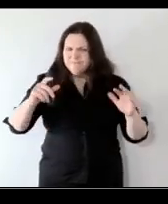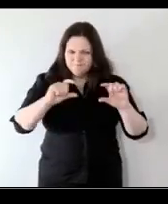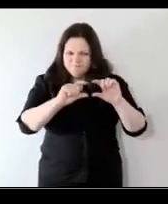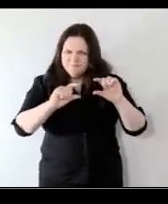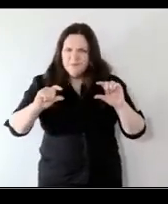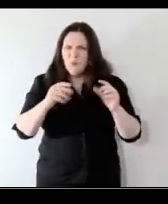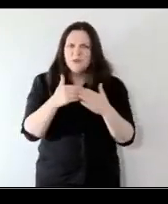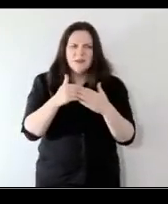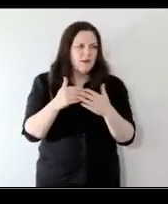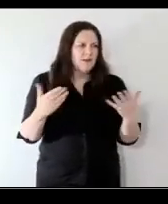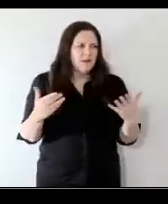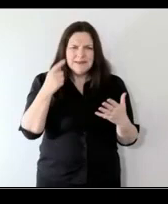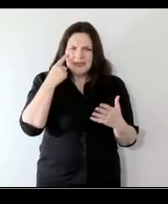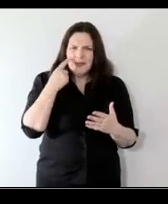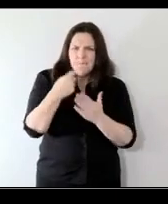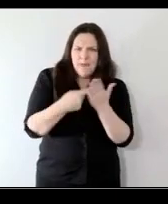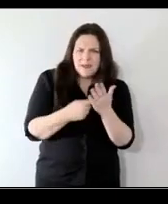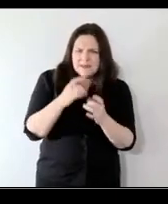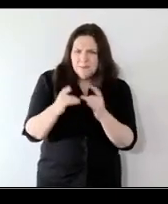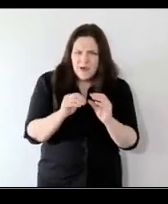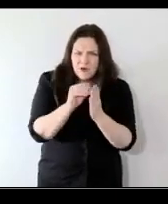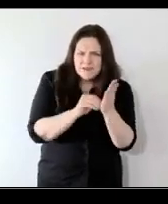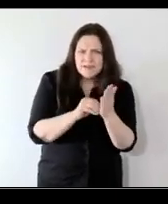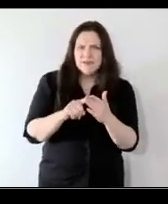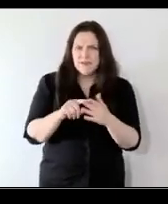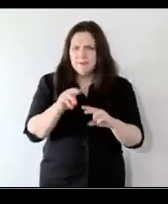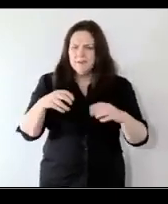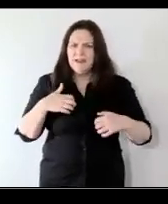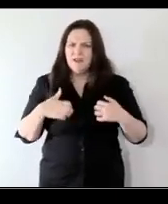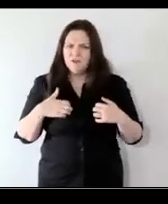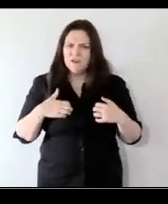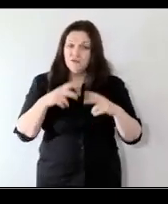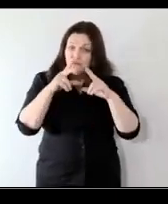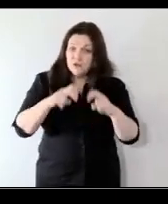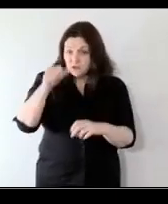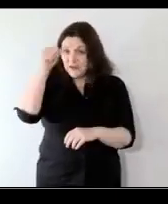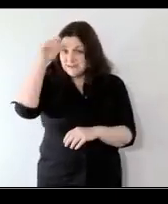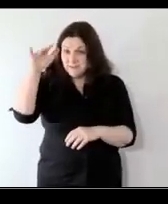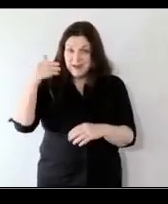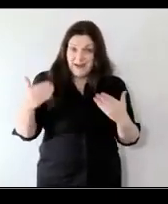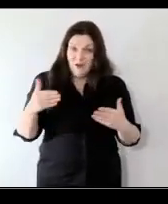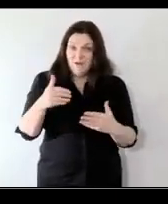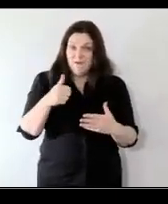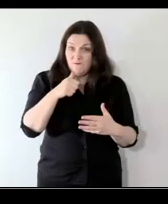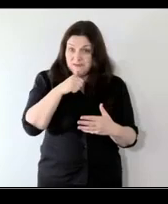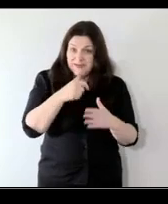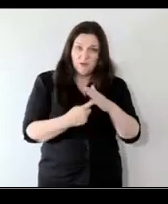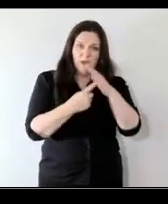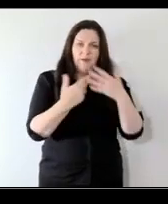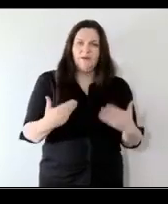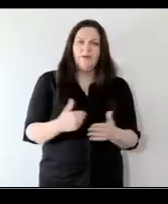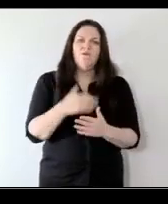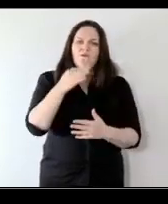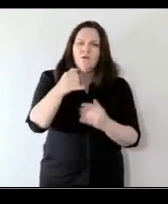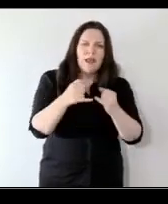to assume people interested. Research academia is out on top now. Thank you for joining us. Frontline